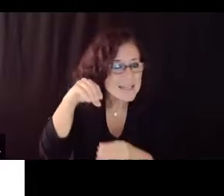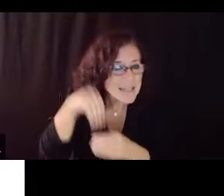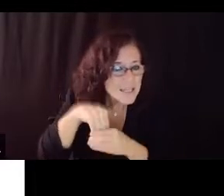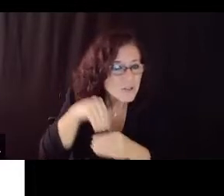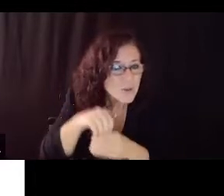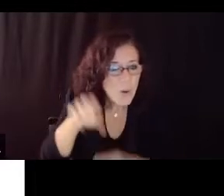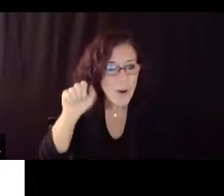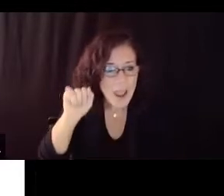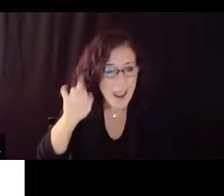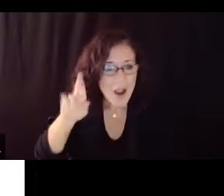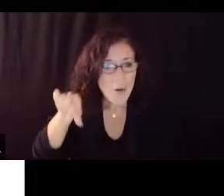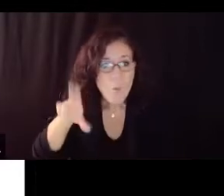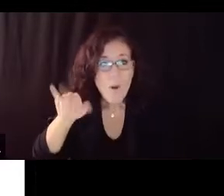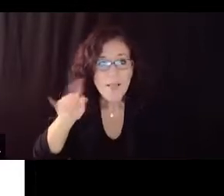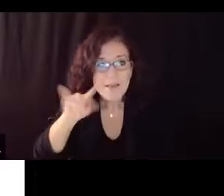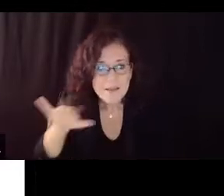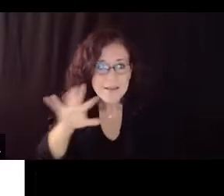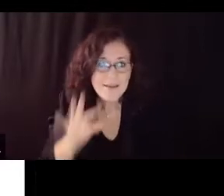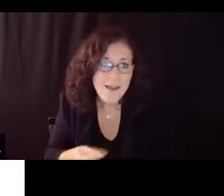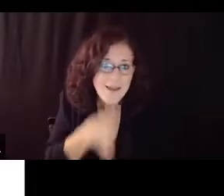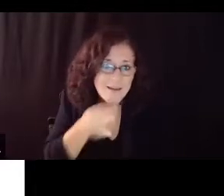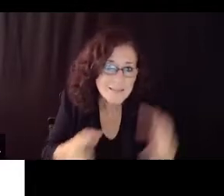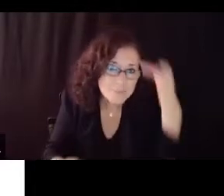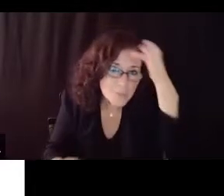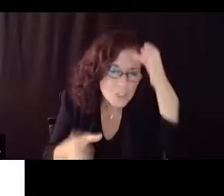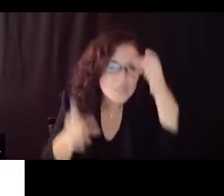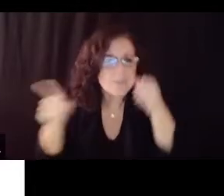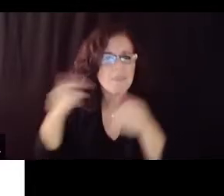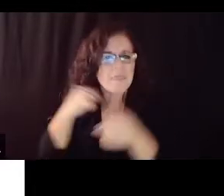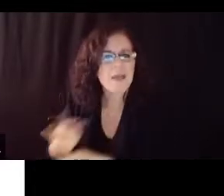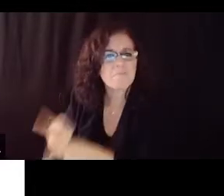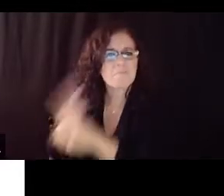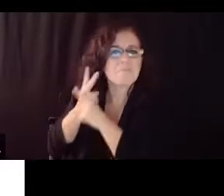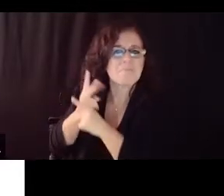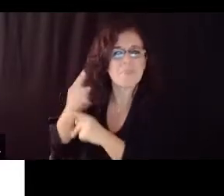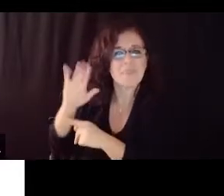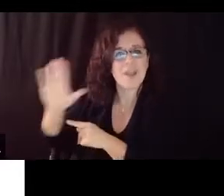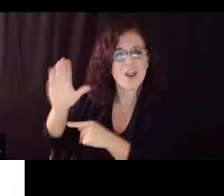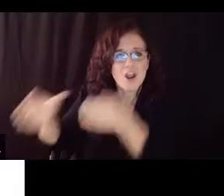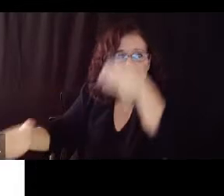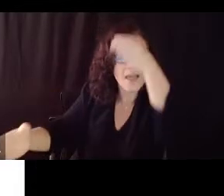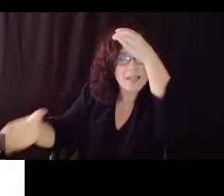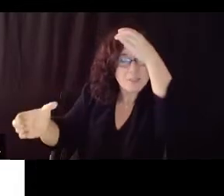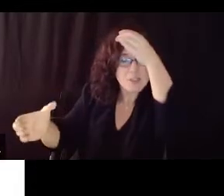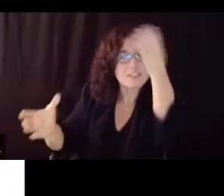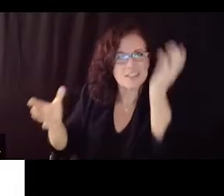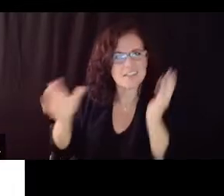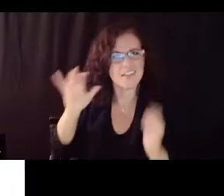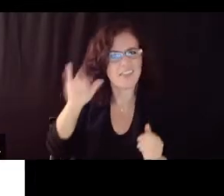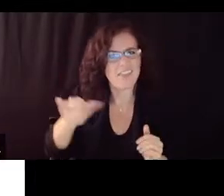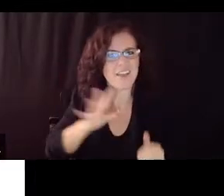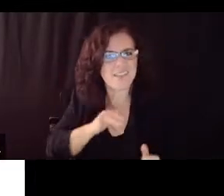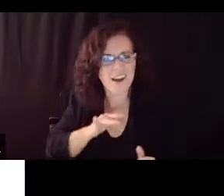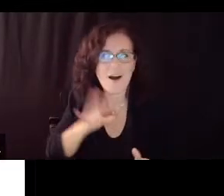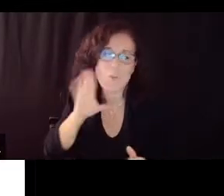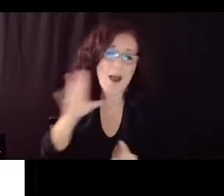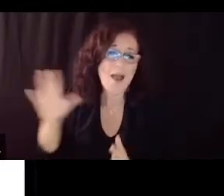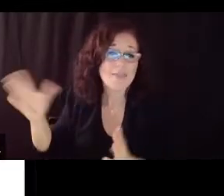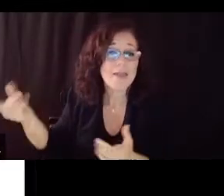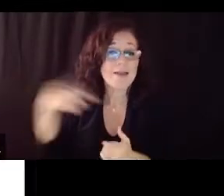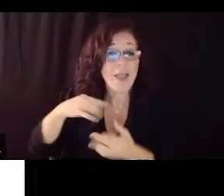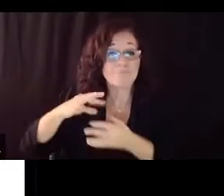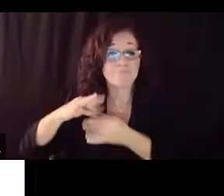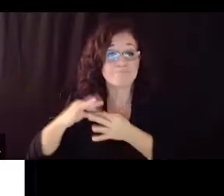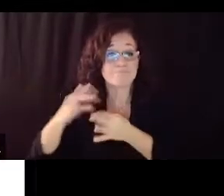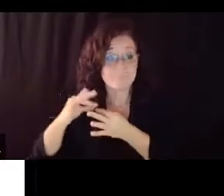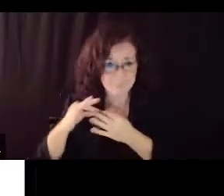but they have really lent us their expertise which is the beauty of this community so that we can really think about all the possible ways that we